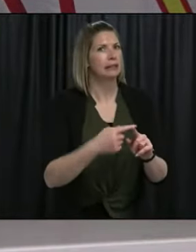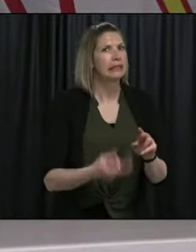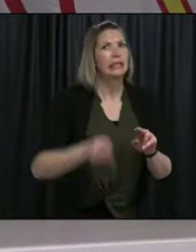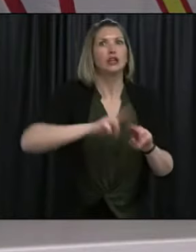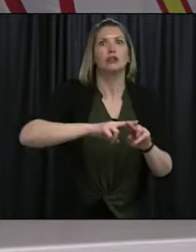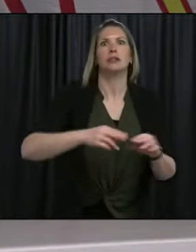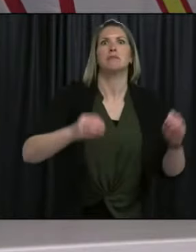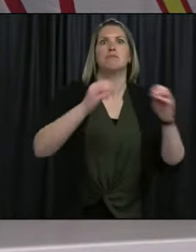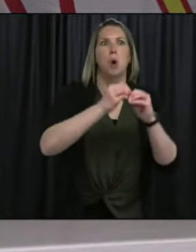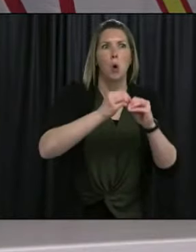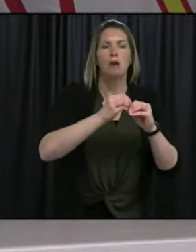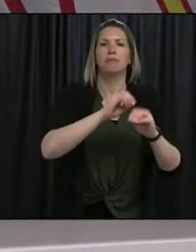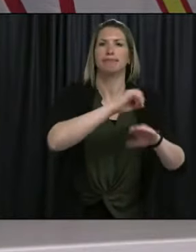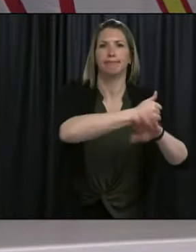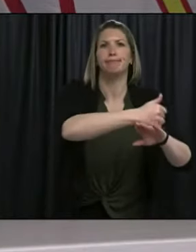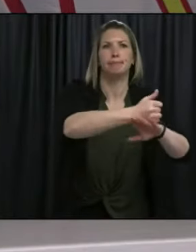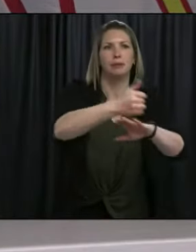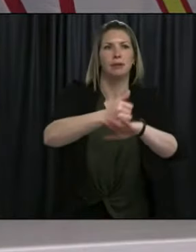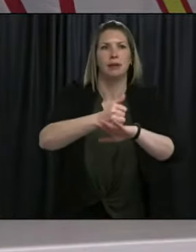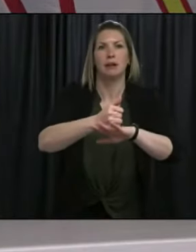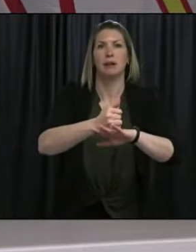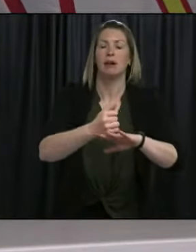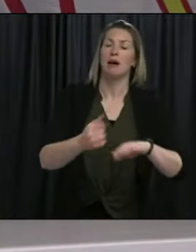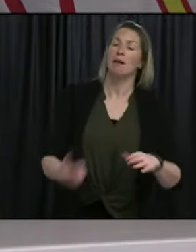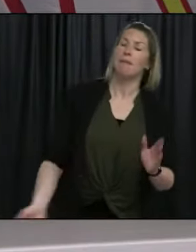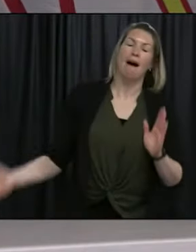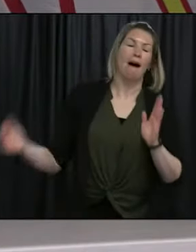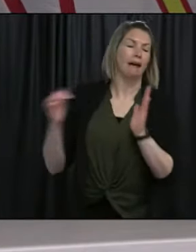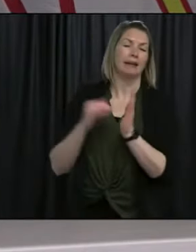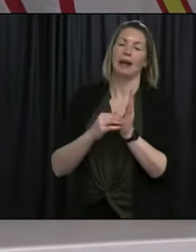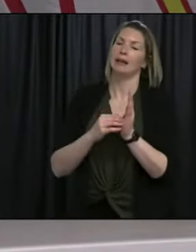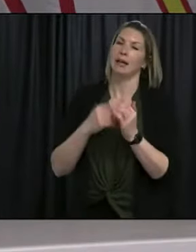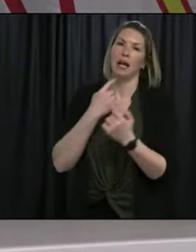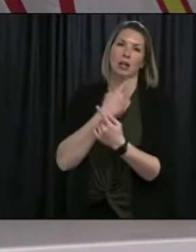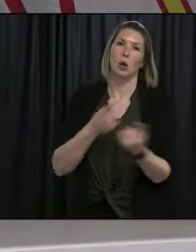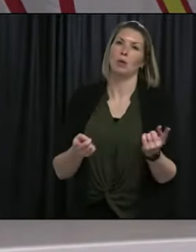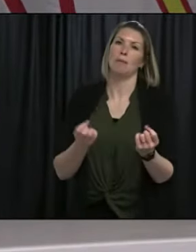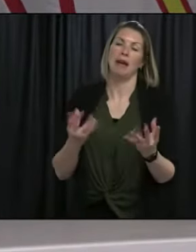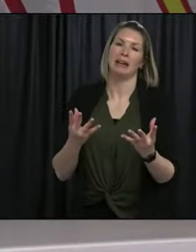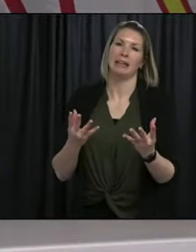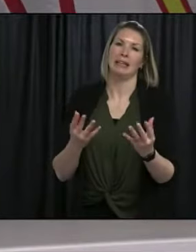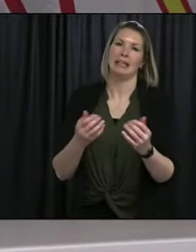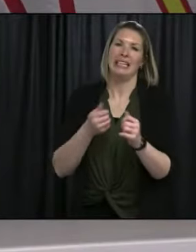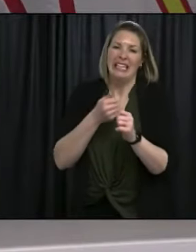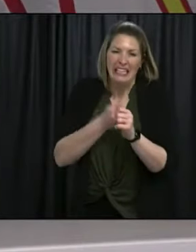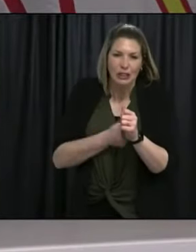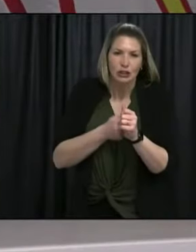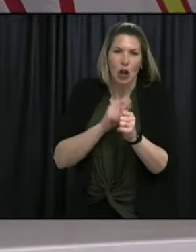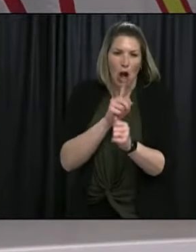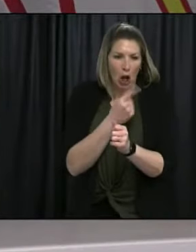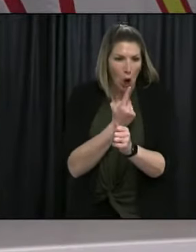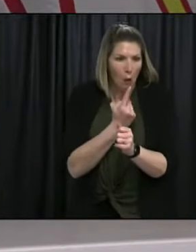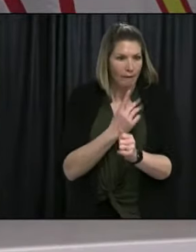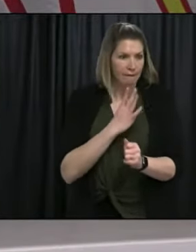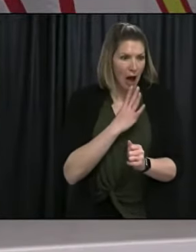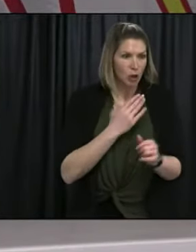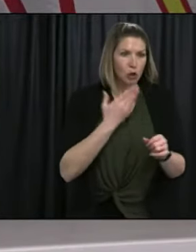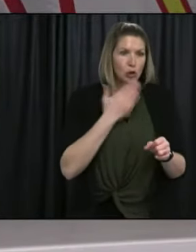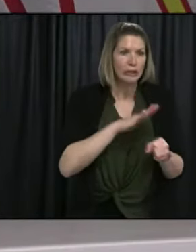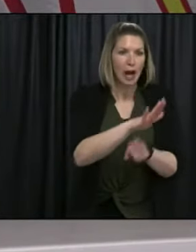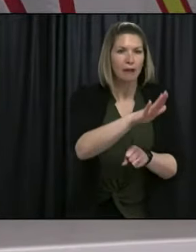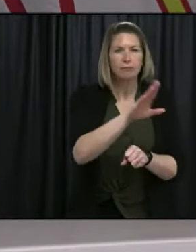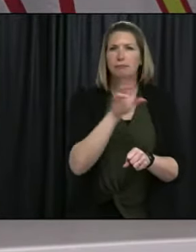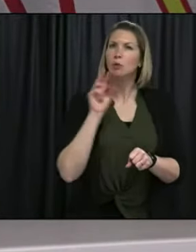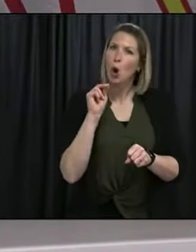of importation. However, as I've said many times before, these are just layers of protection. So there's always